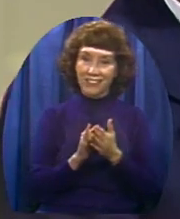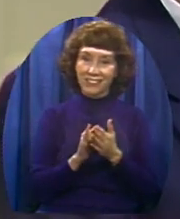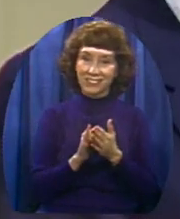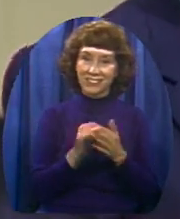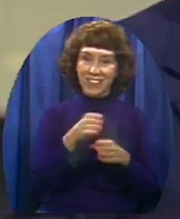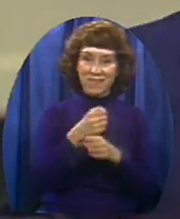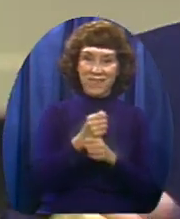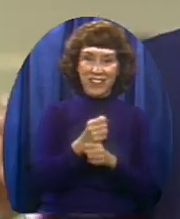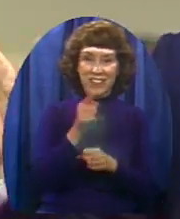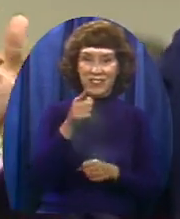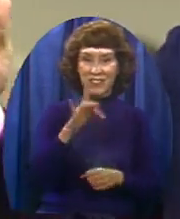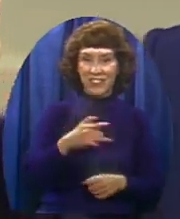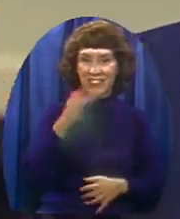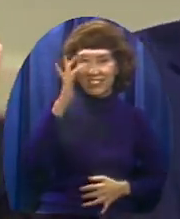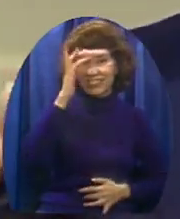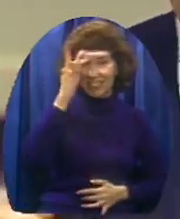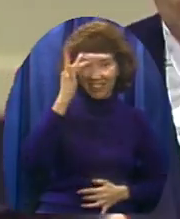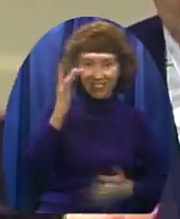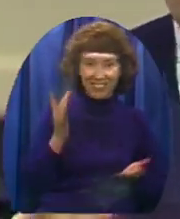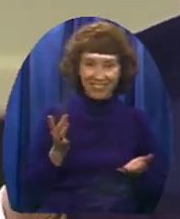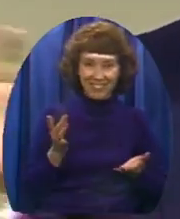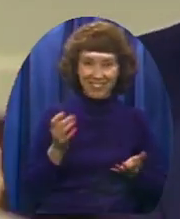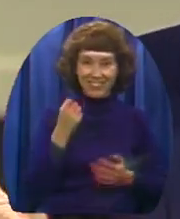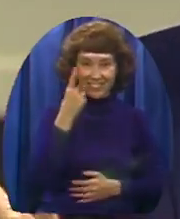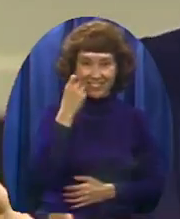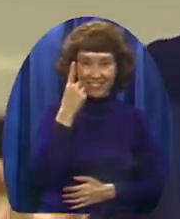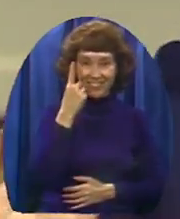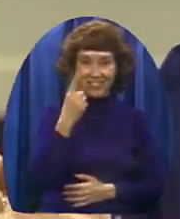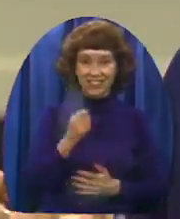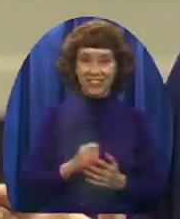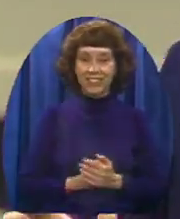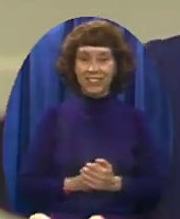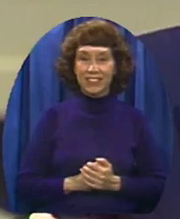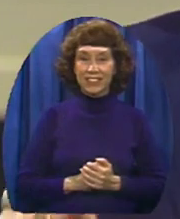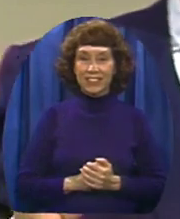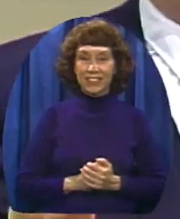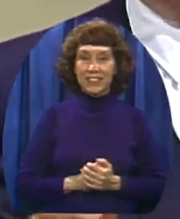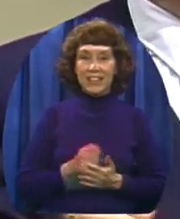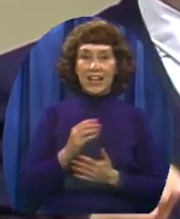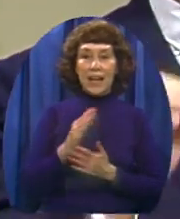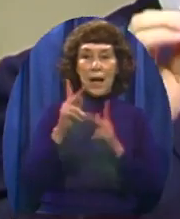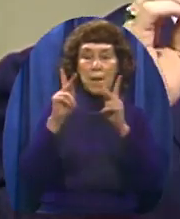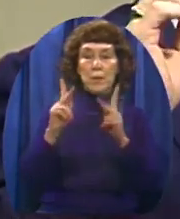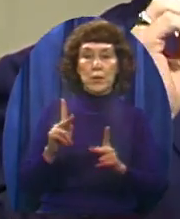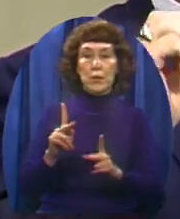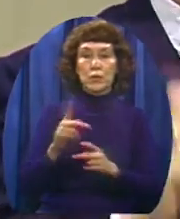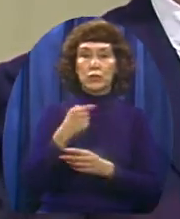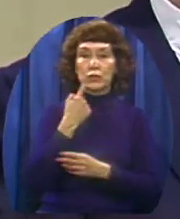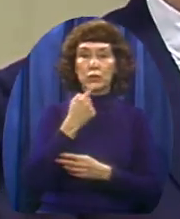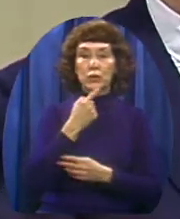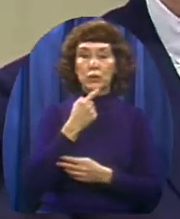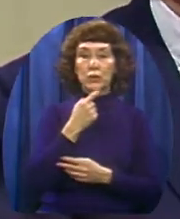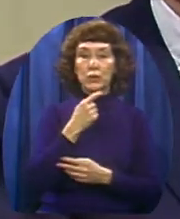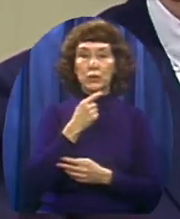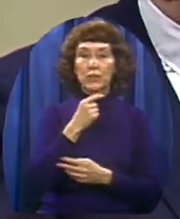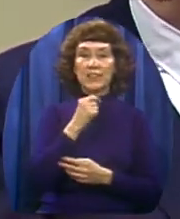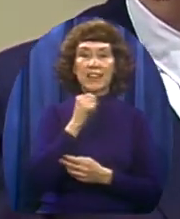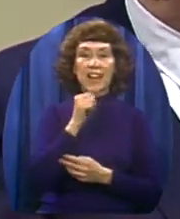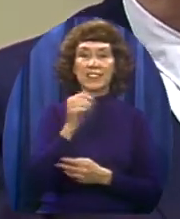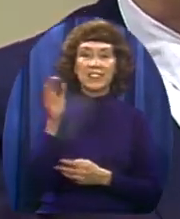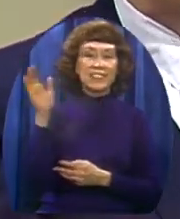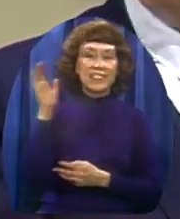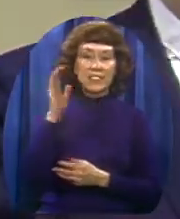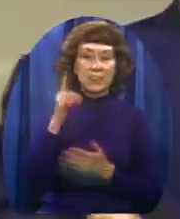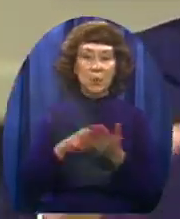There just isn't anybody I'd rather not be around More so than the person who doesn't listen To anything you're trying to say